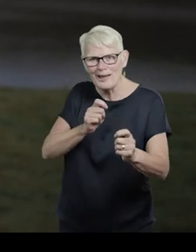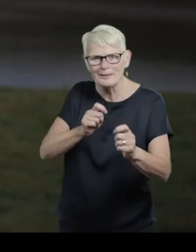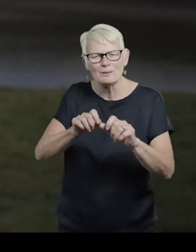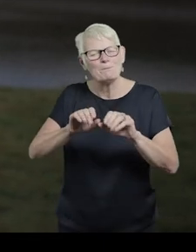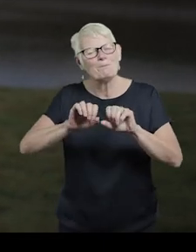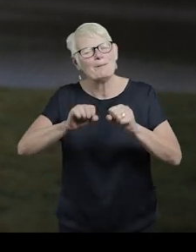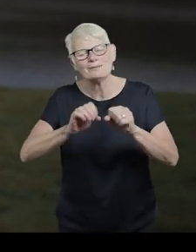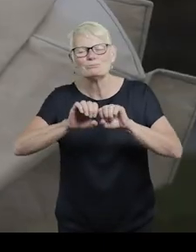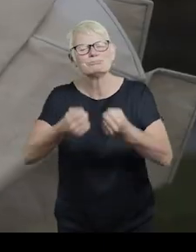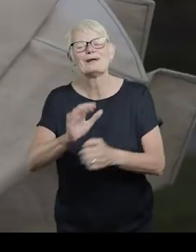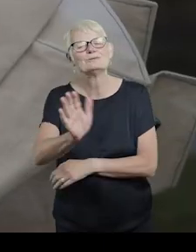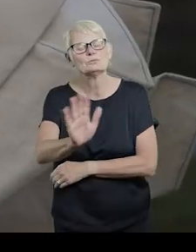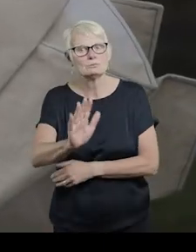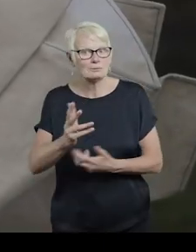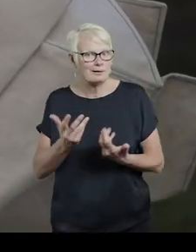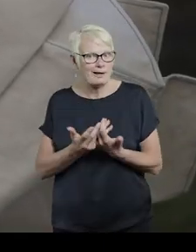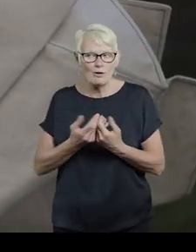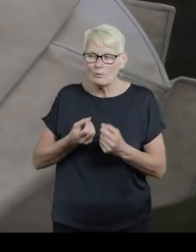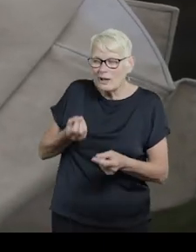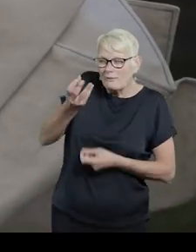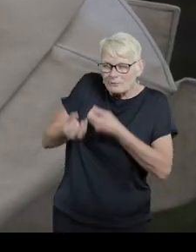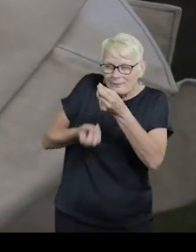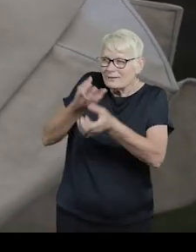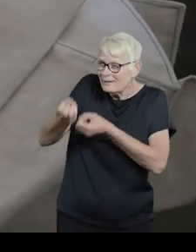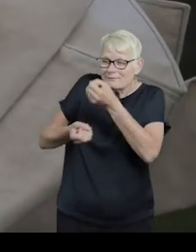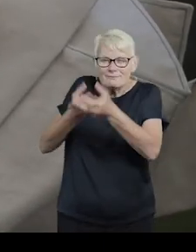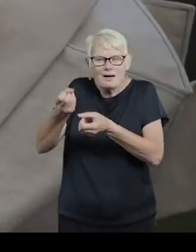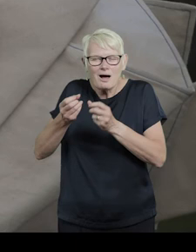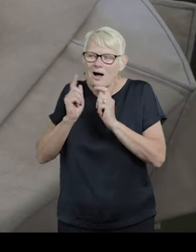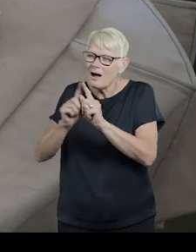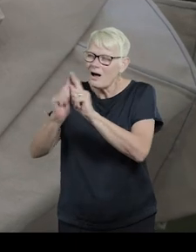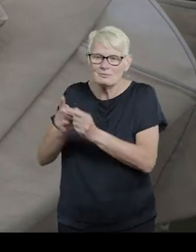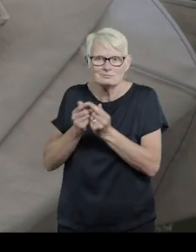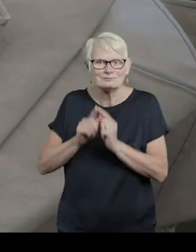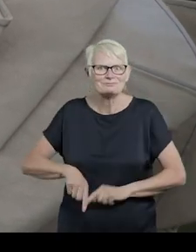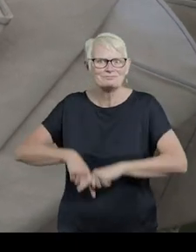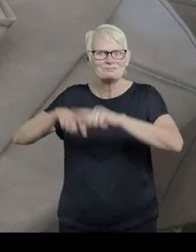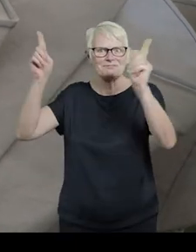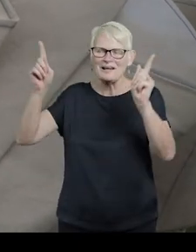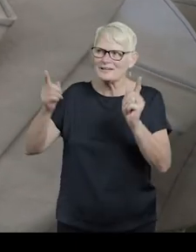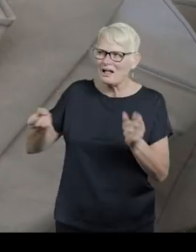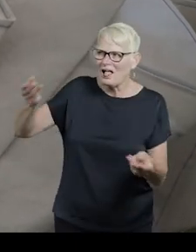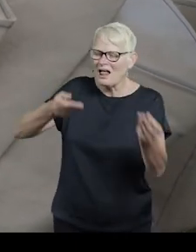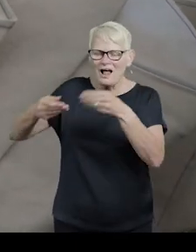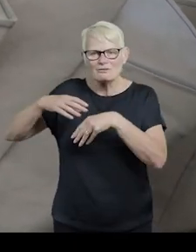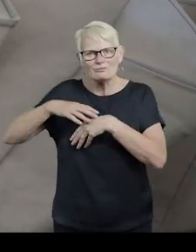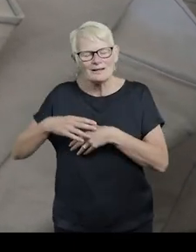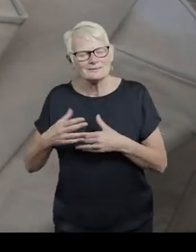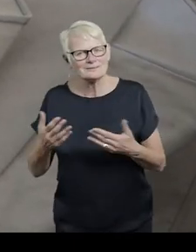bend, not break? What if we pour over you messy, radical rest?